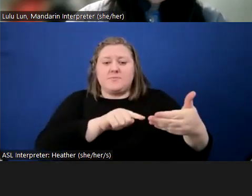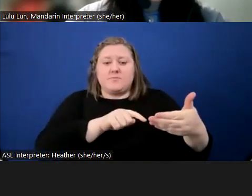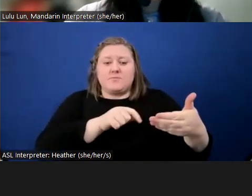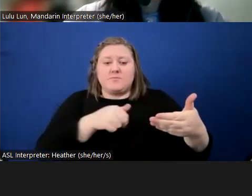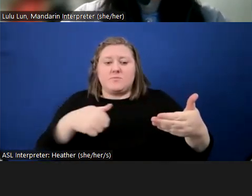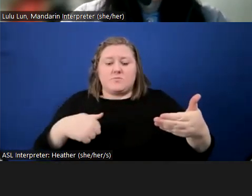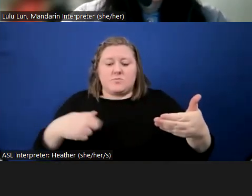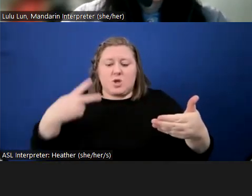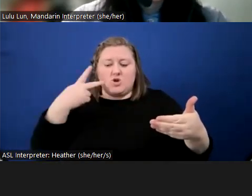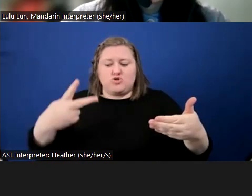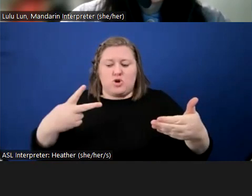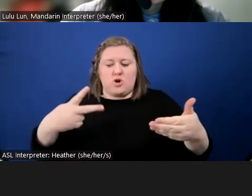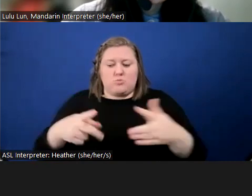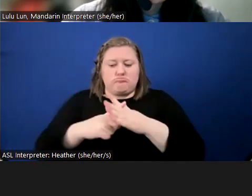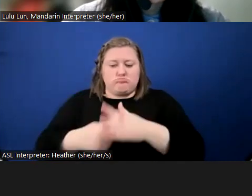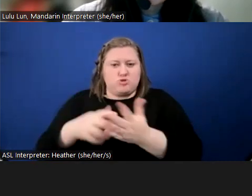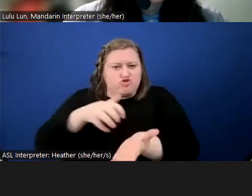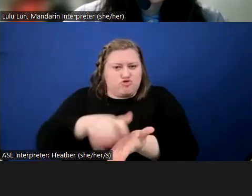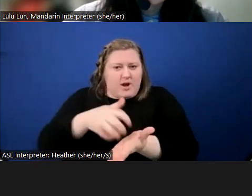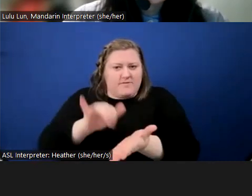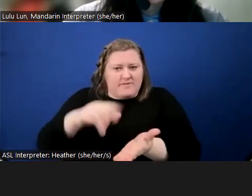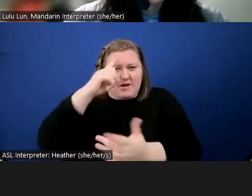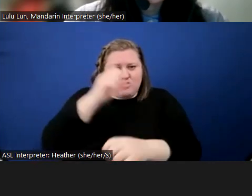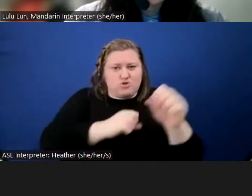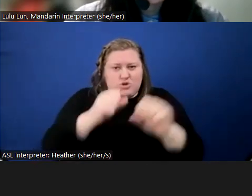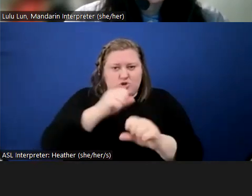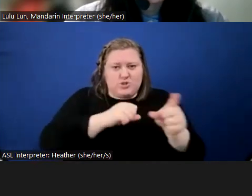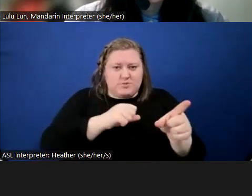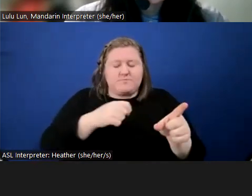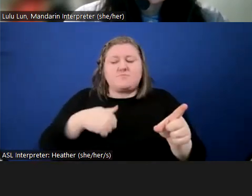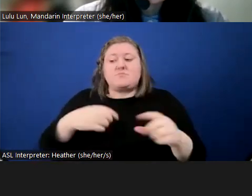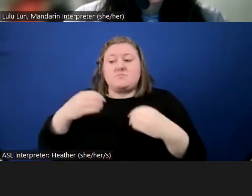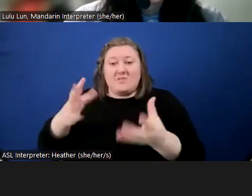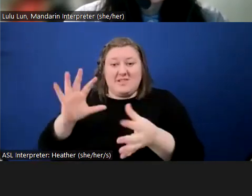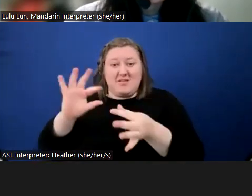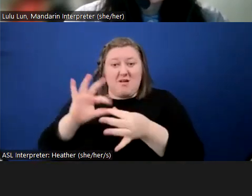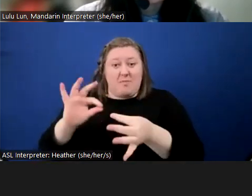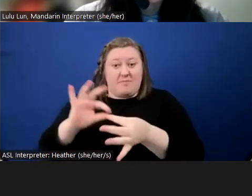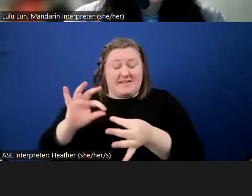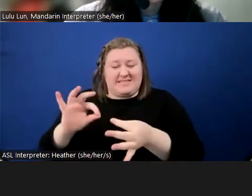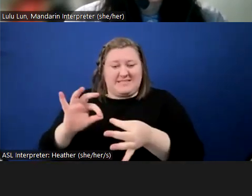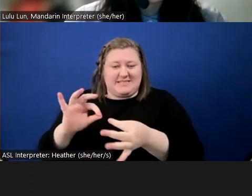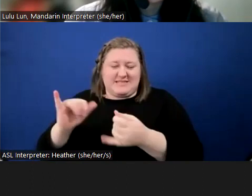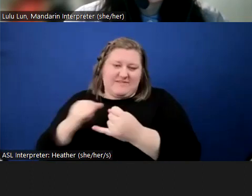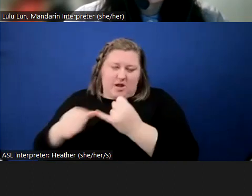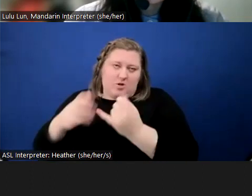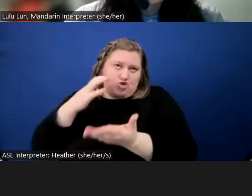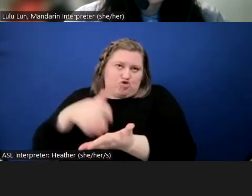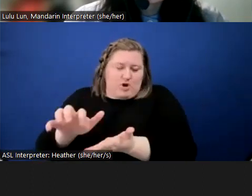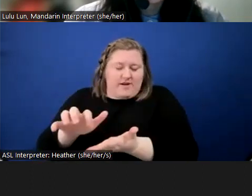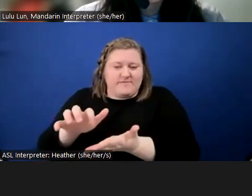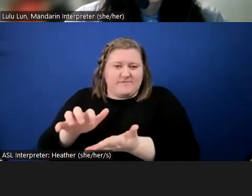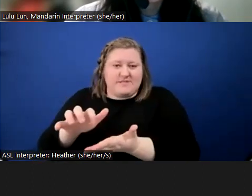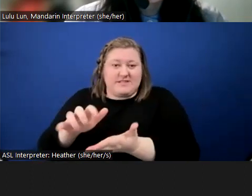early draft of this strategy. I provided comments and the final or at least the draft version that came out